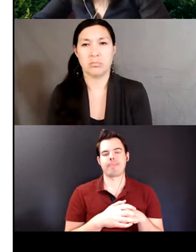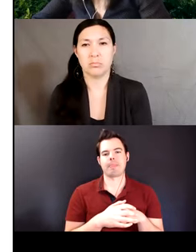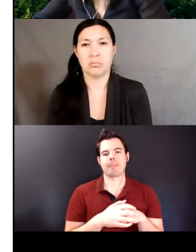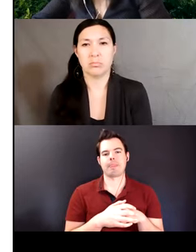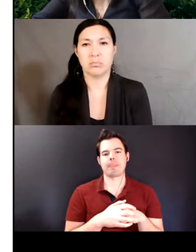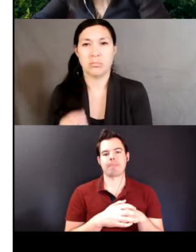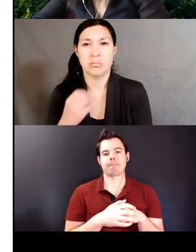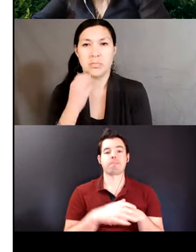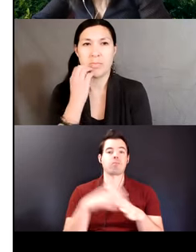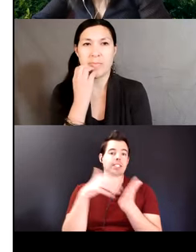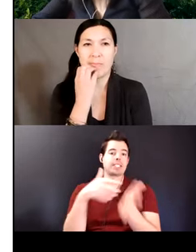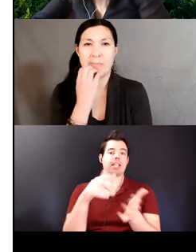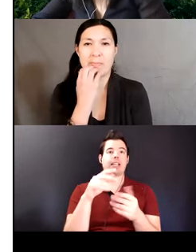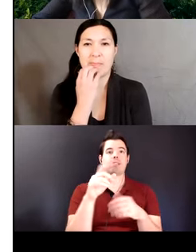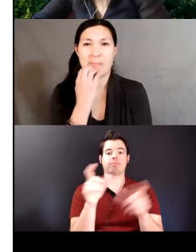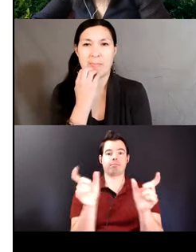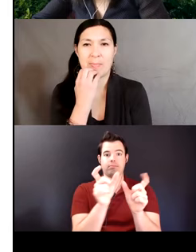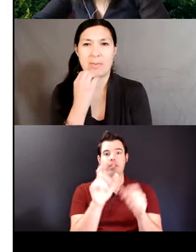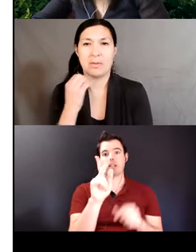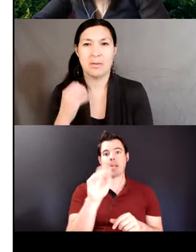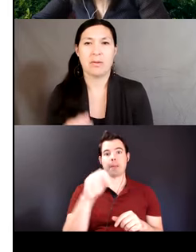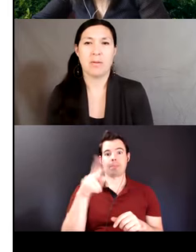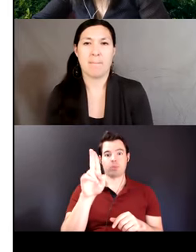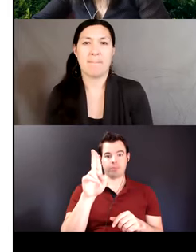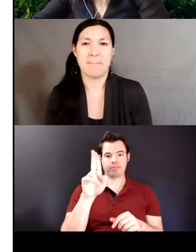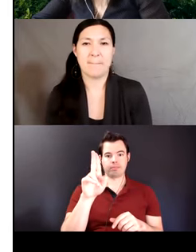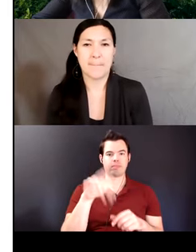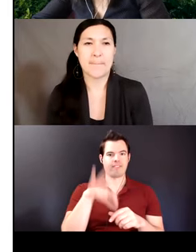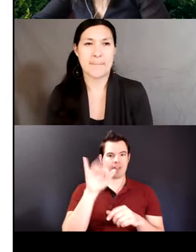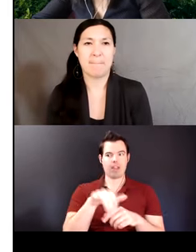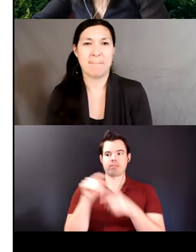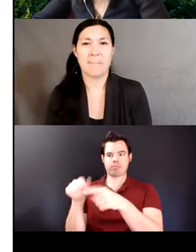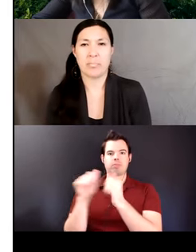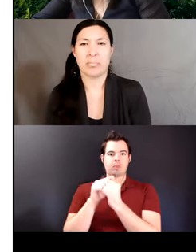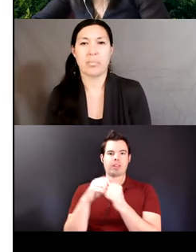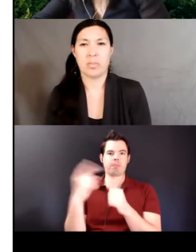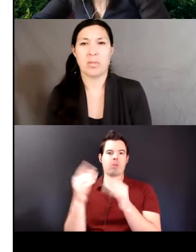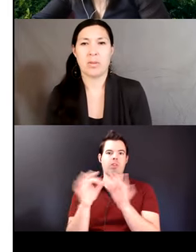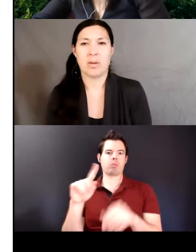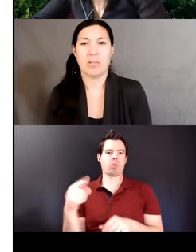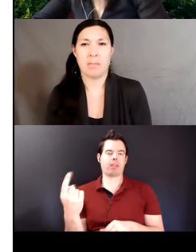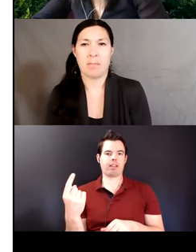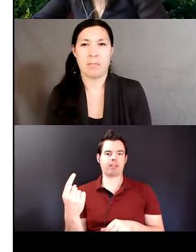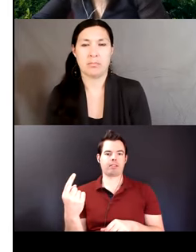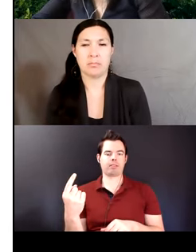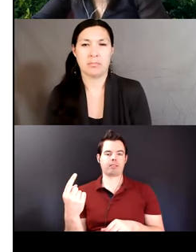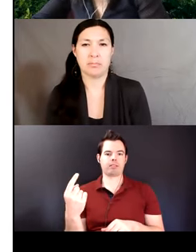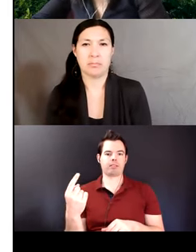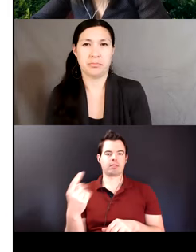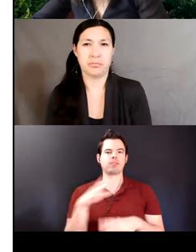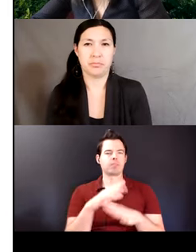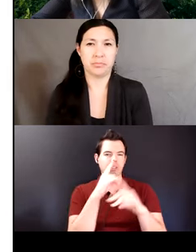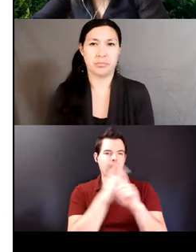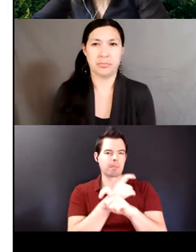campu is only observed for monolinguals i mentioned earlier that complex suffixes have